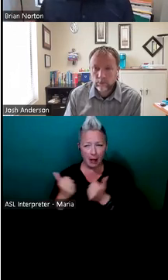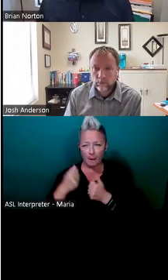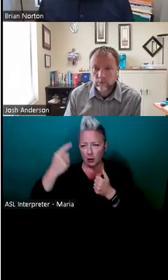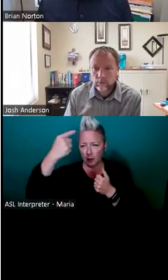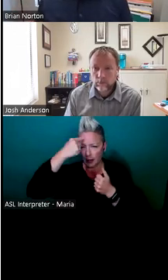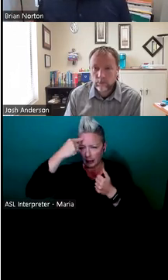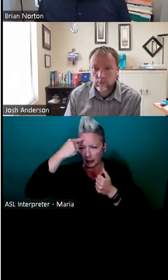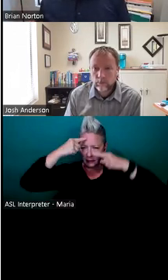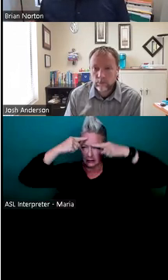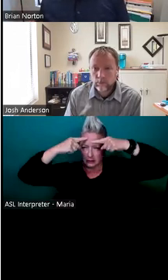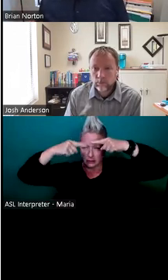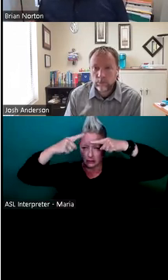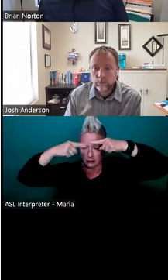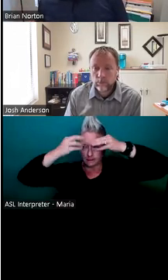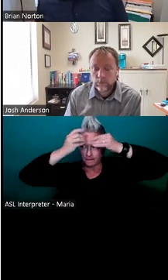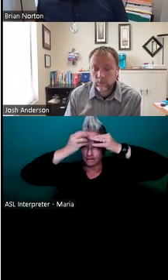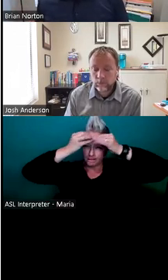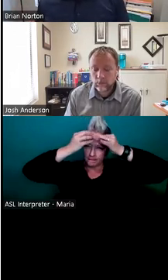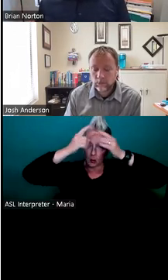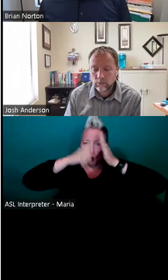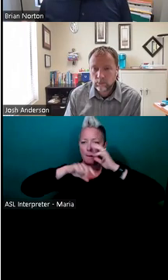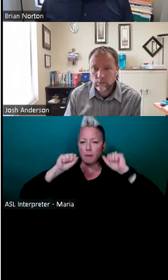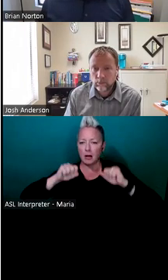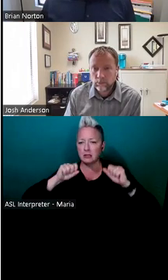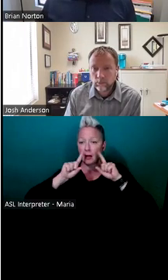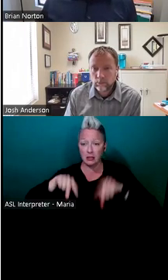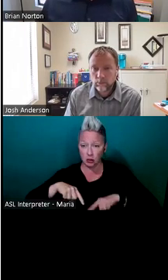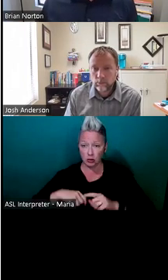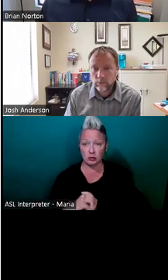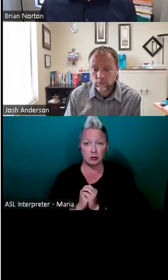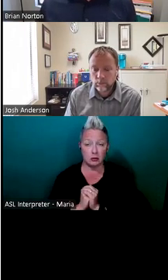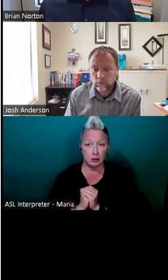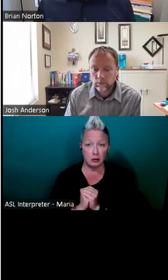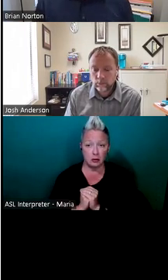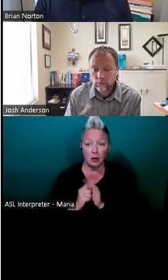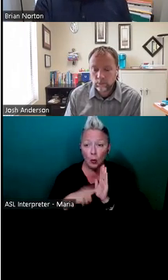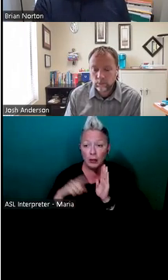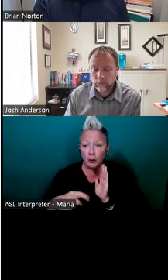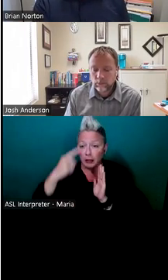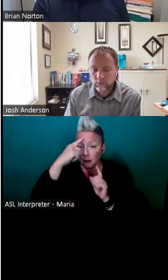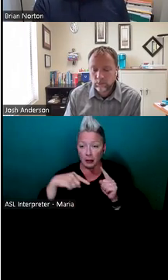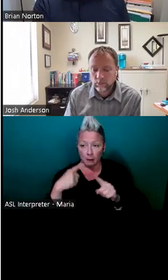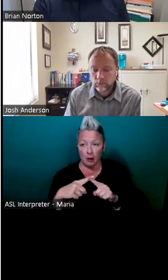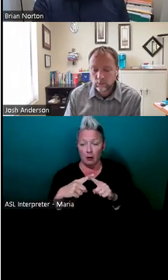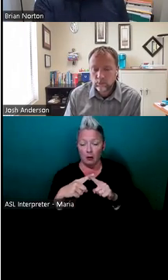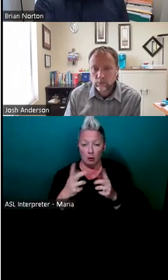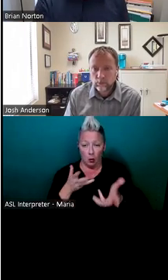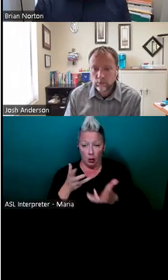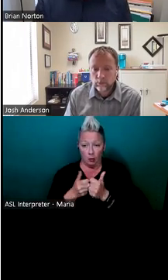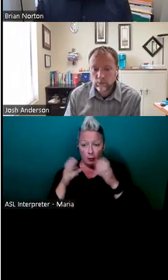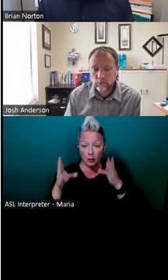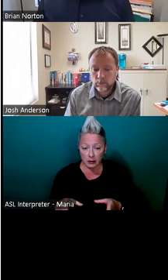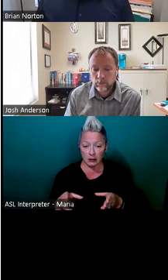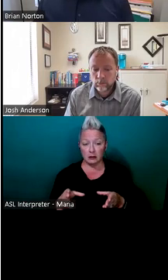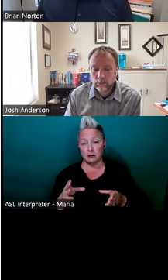um, with what are some possible solutions? What are the things I need to be thinking about as I work with an individual, work with an